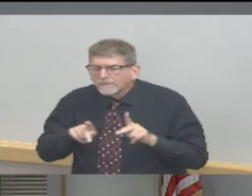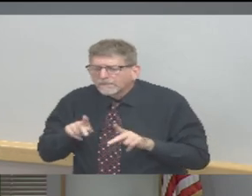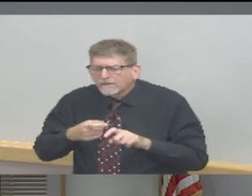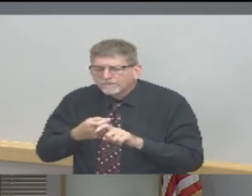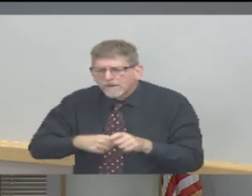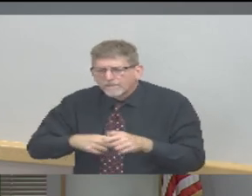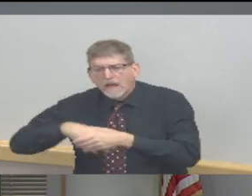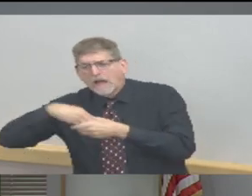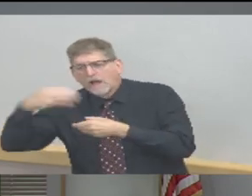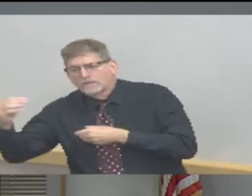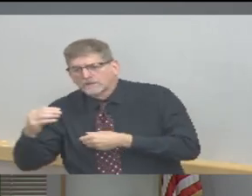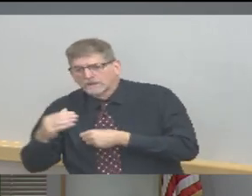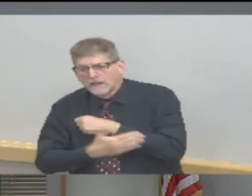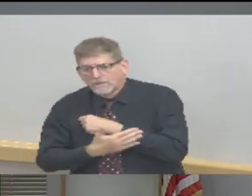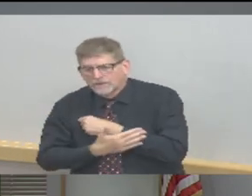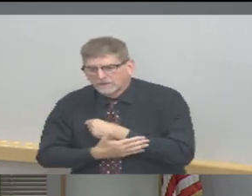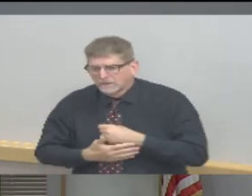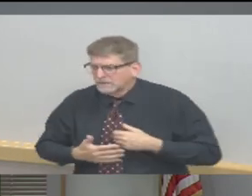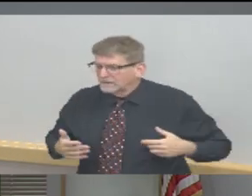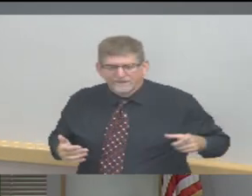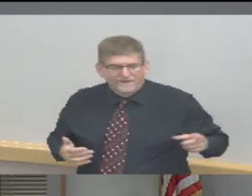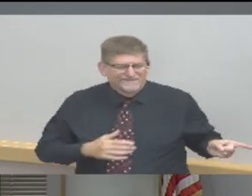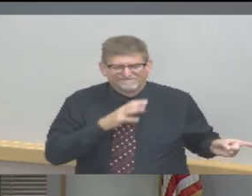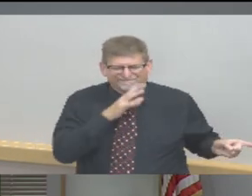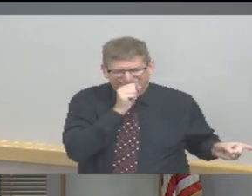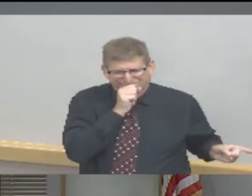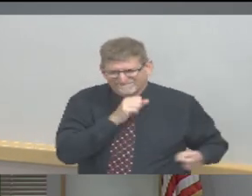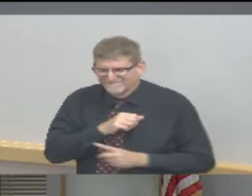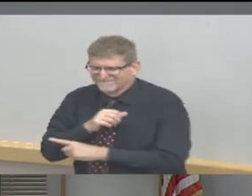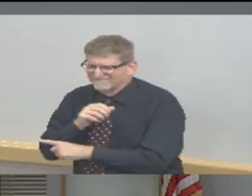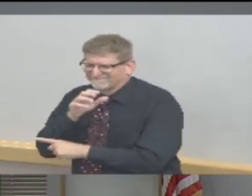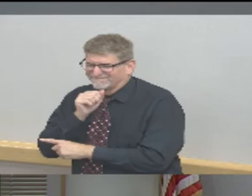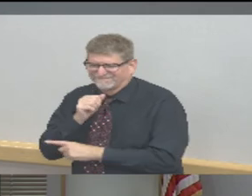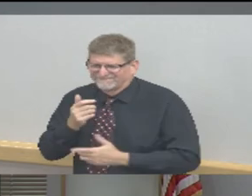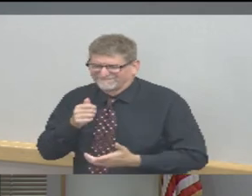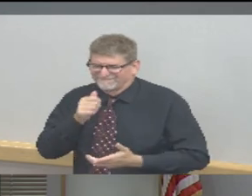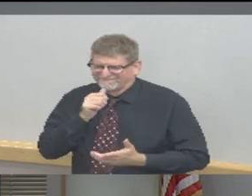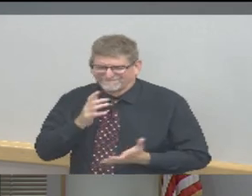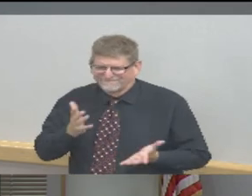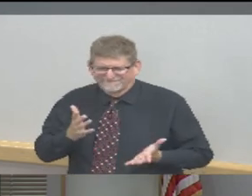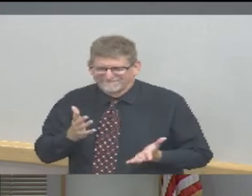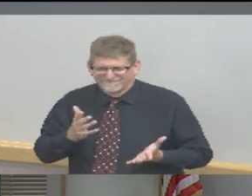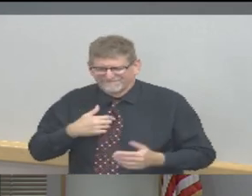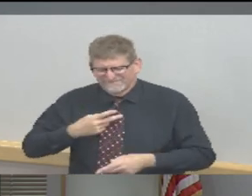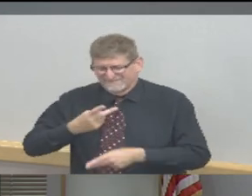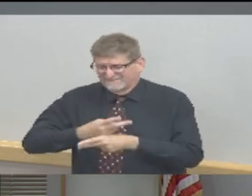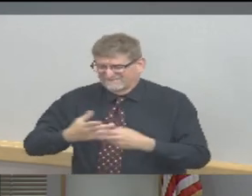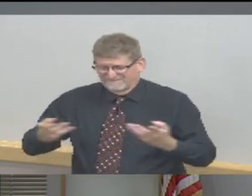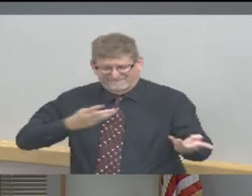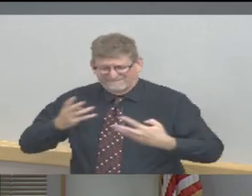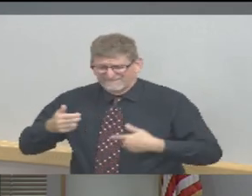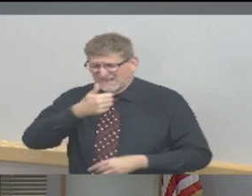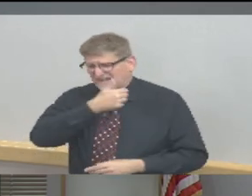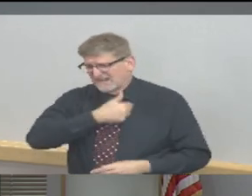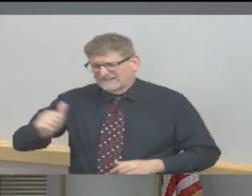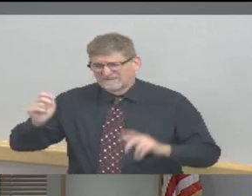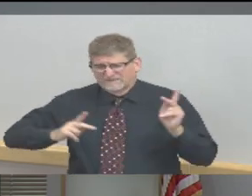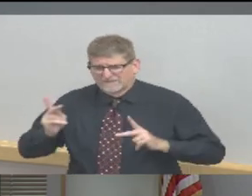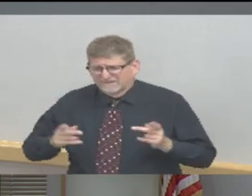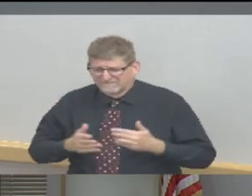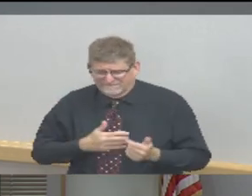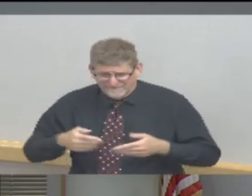And I can't tell you a specific percentage. We do take care of individuals from surrounding communities, as both hospitals do.